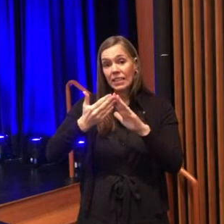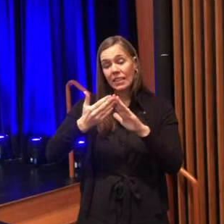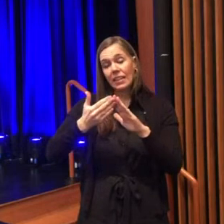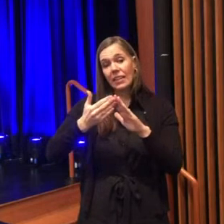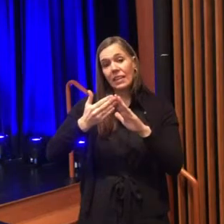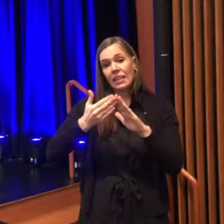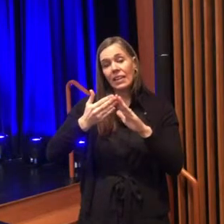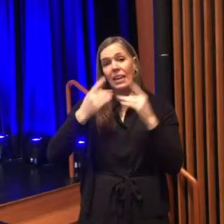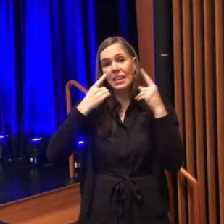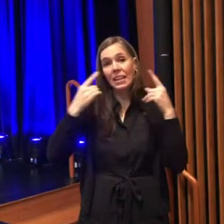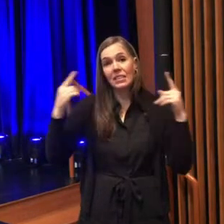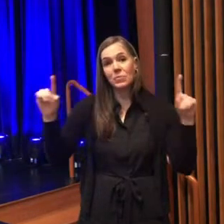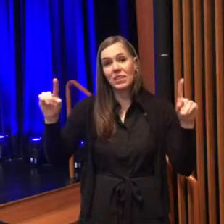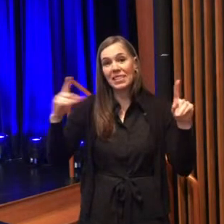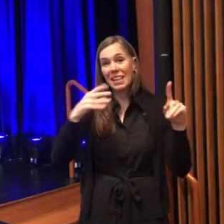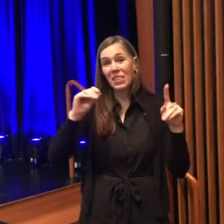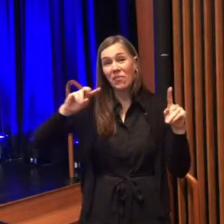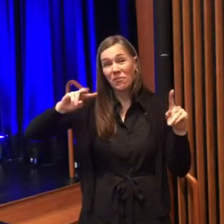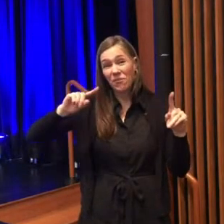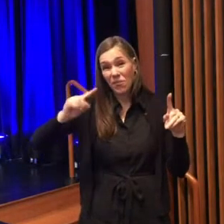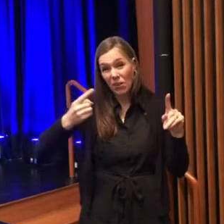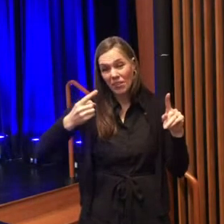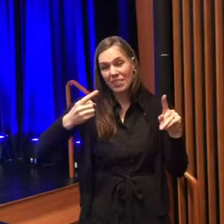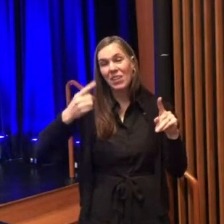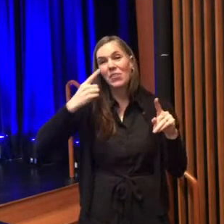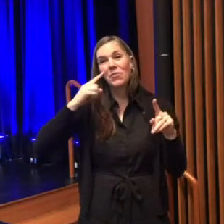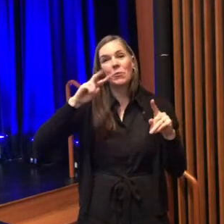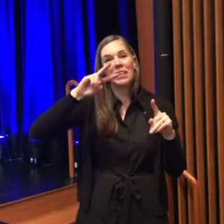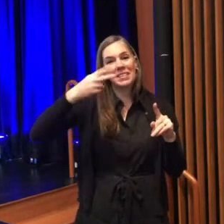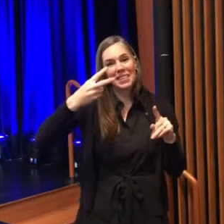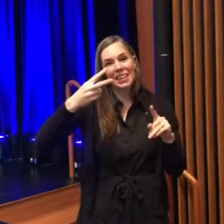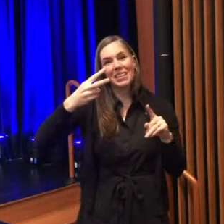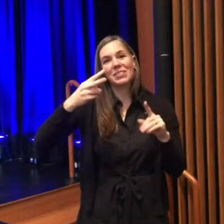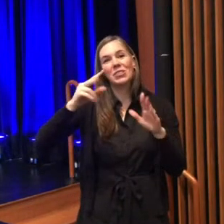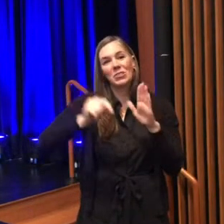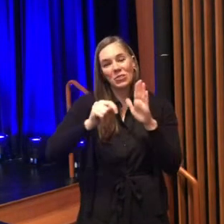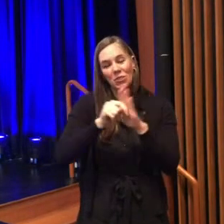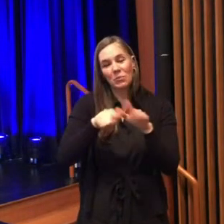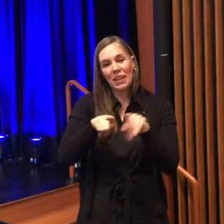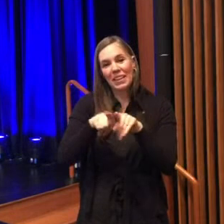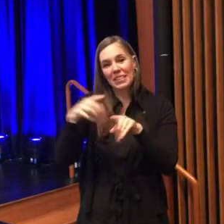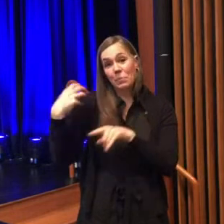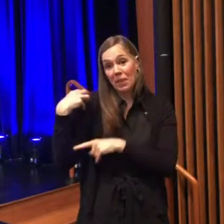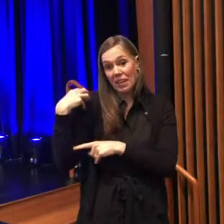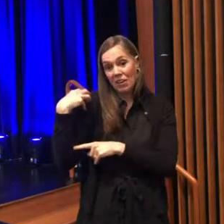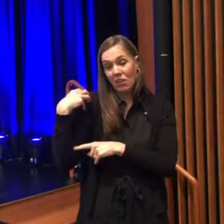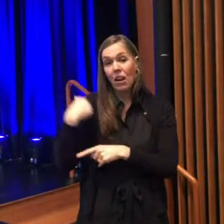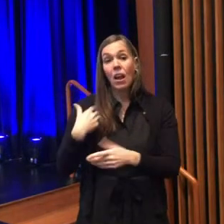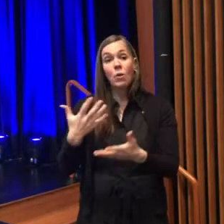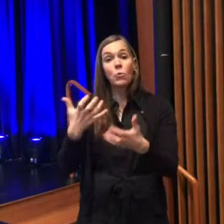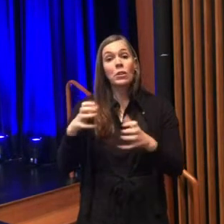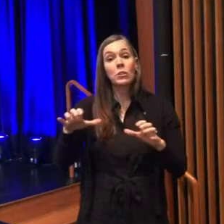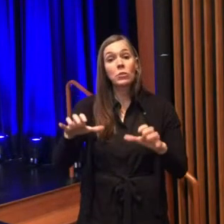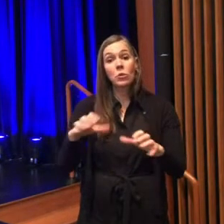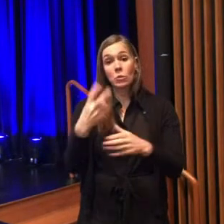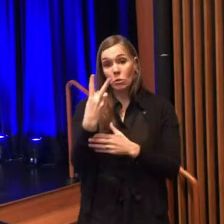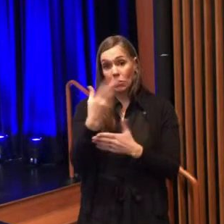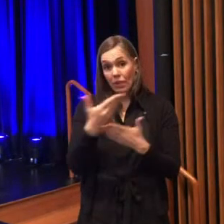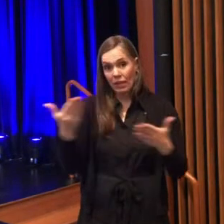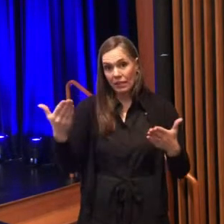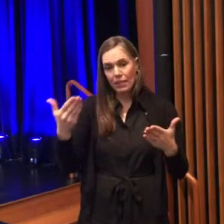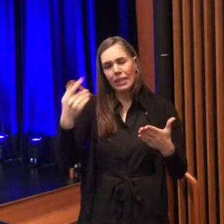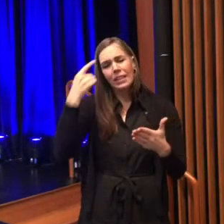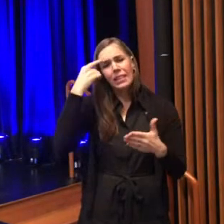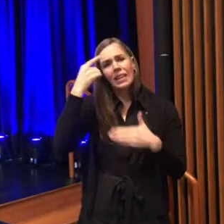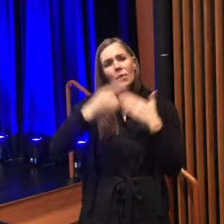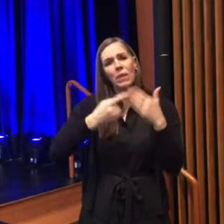in my second term as mayor I want to do two things reflect on our accomplishments from the last